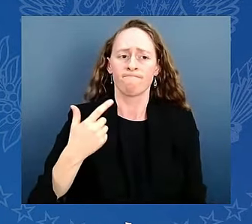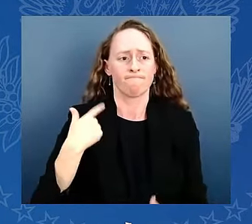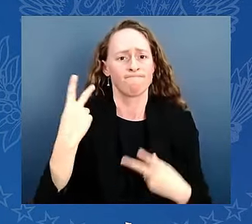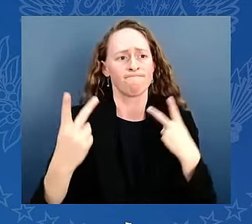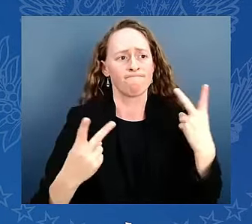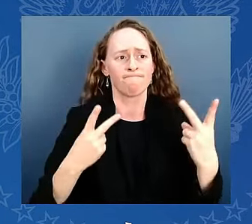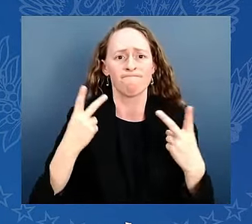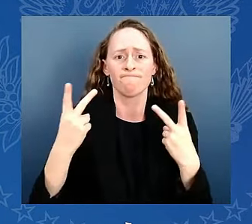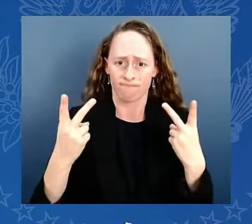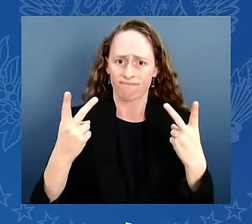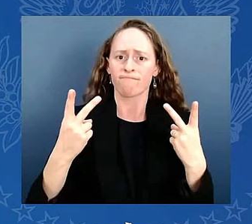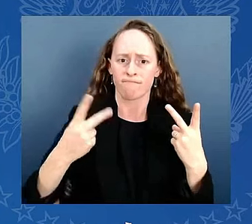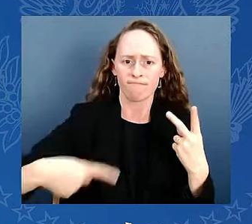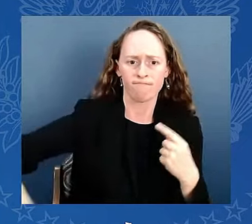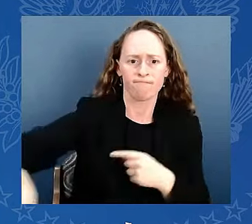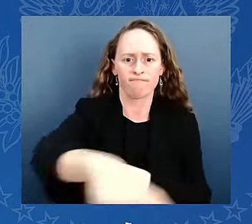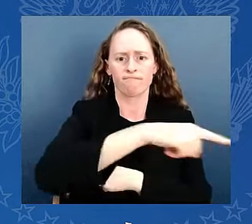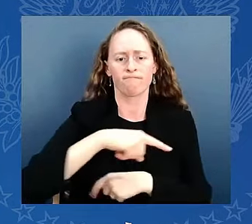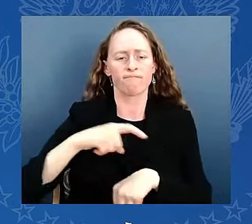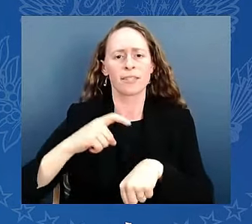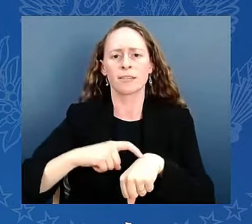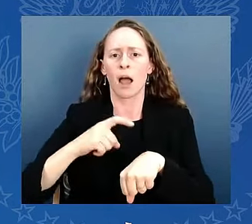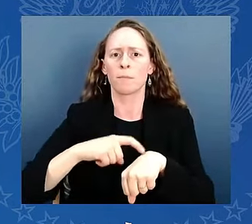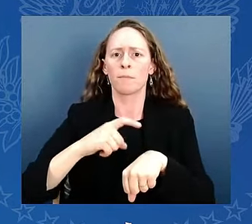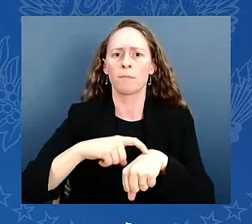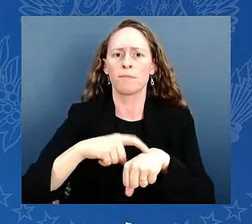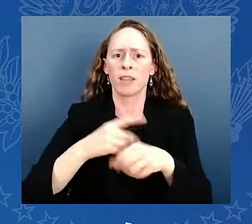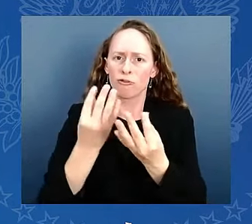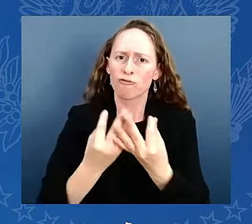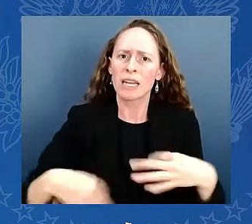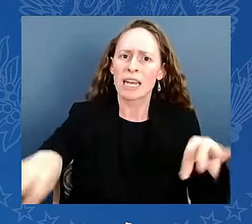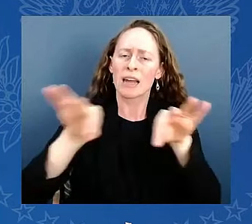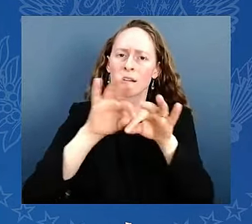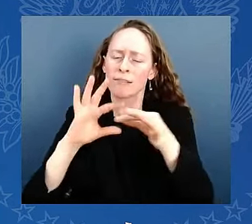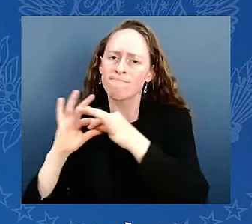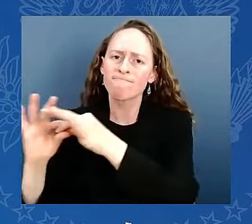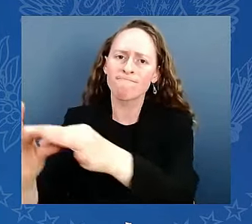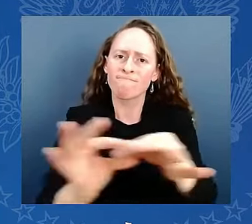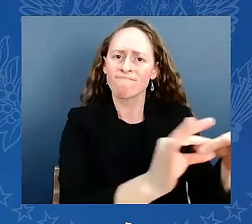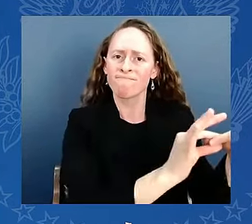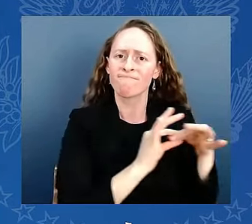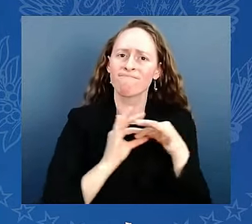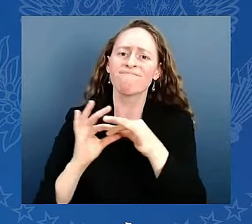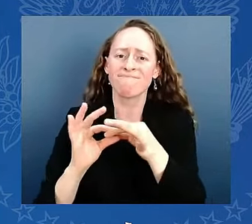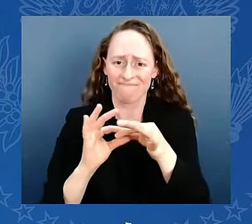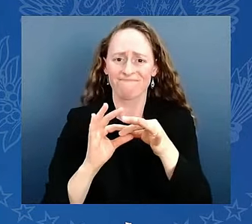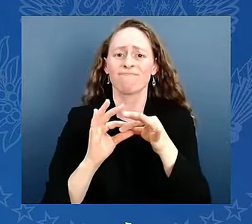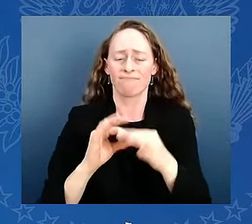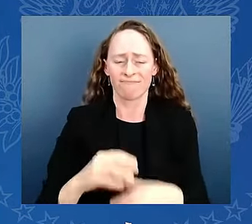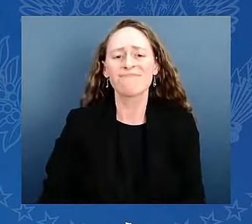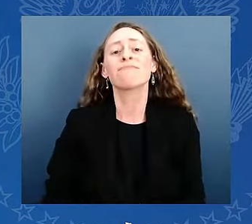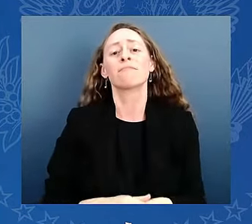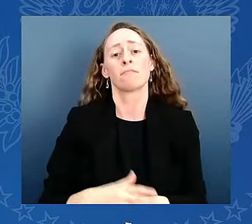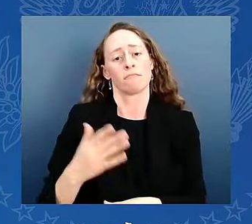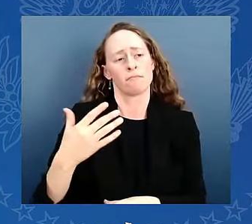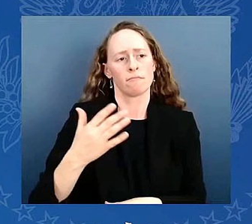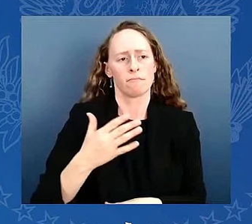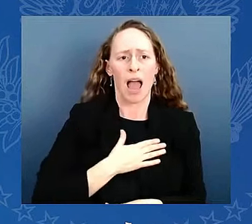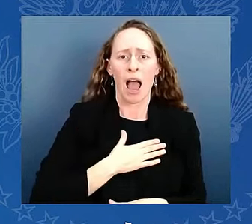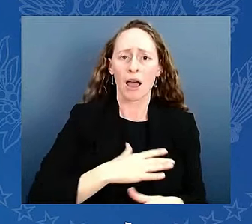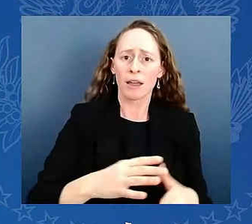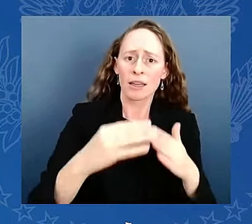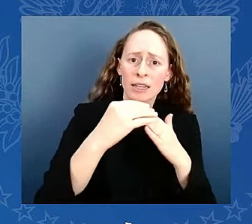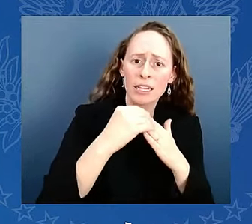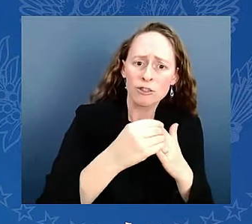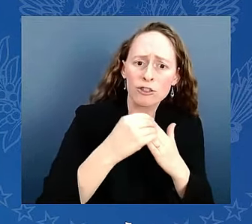leadership in the world, my vision for America's future, all merited a second term, but nothing,